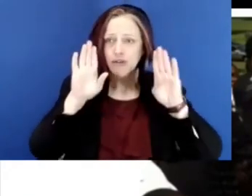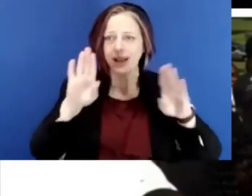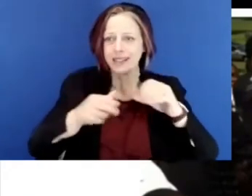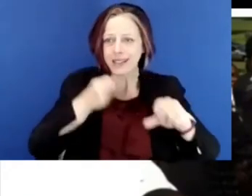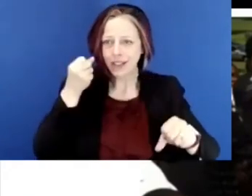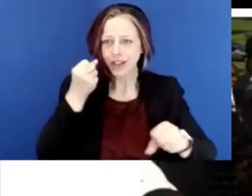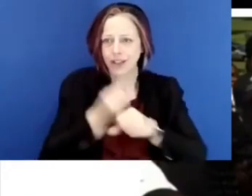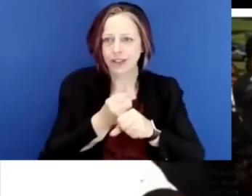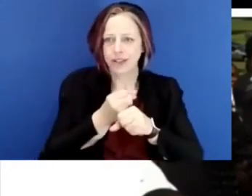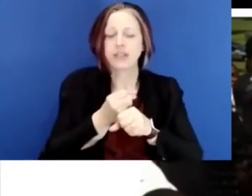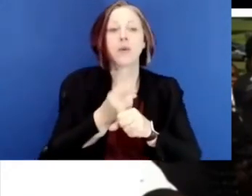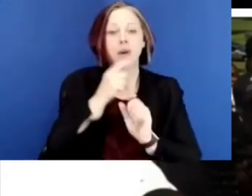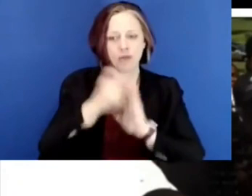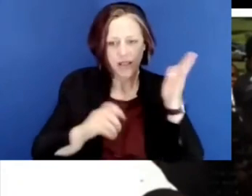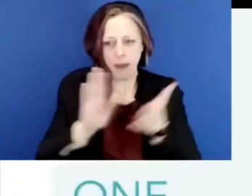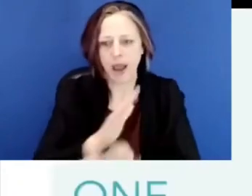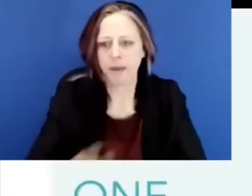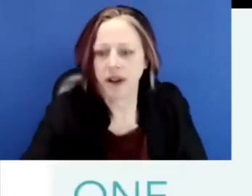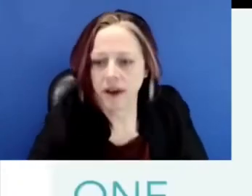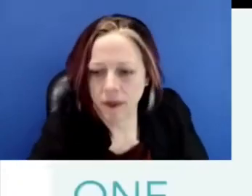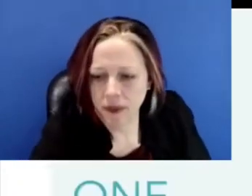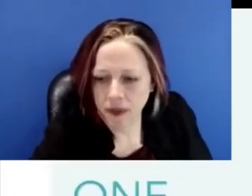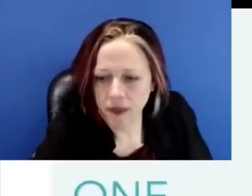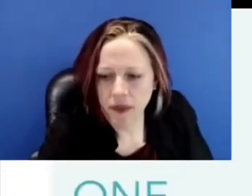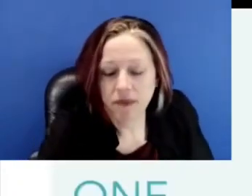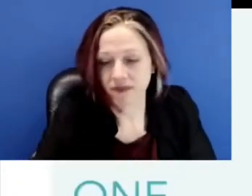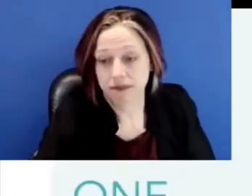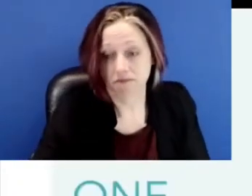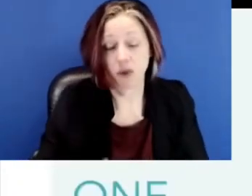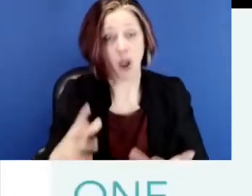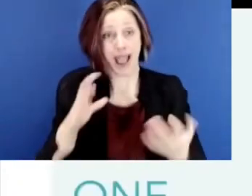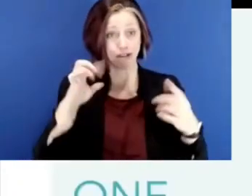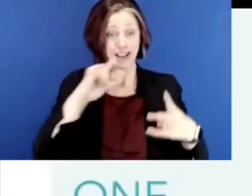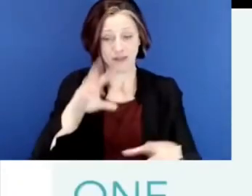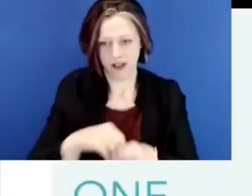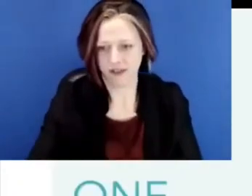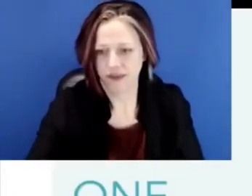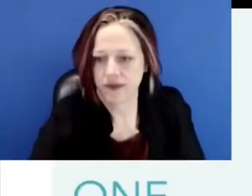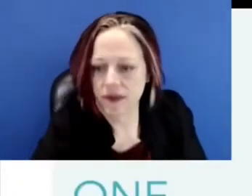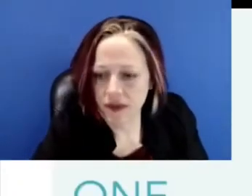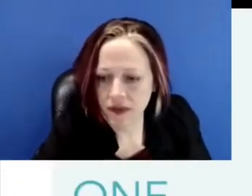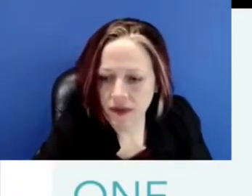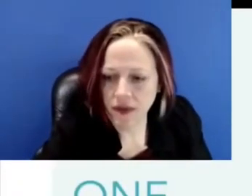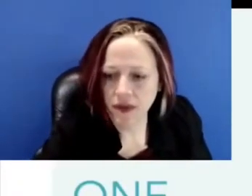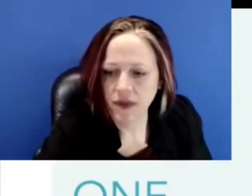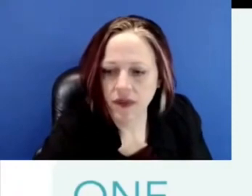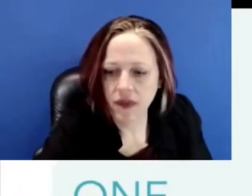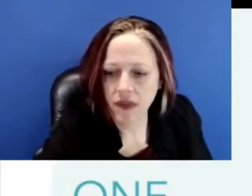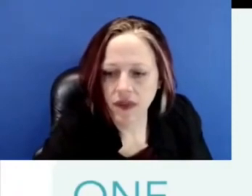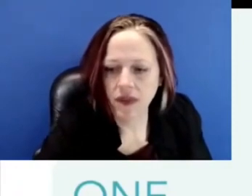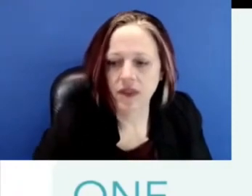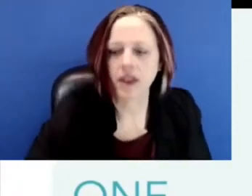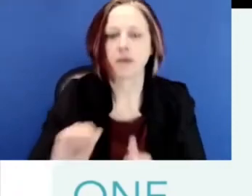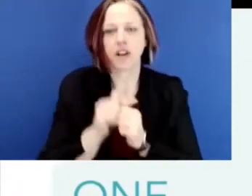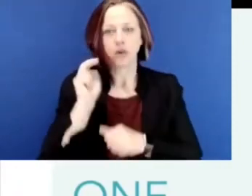It was a powerful thing. And we saw violence go down in a significant way, but it never stayed down. We'd